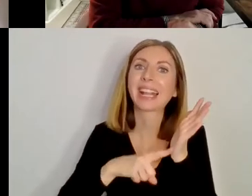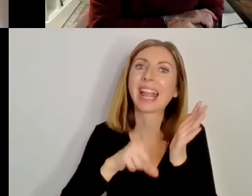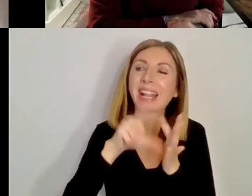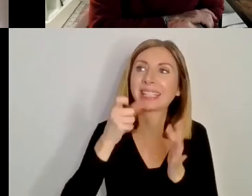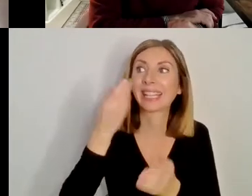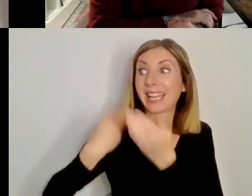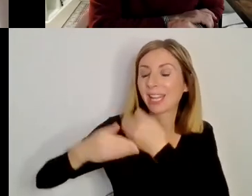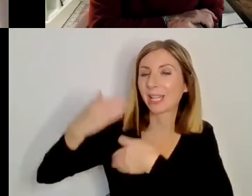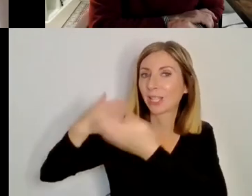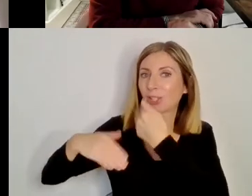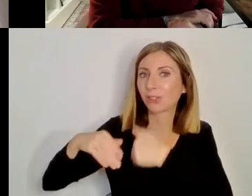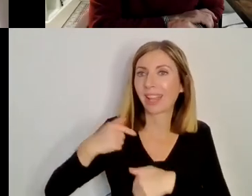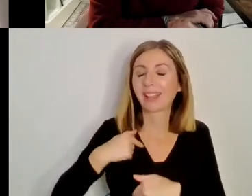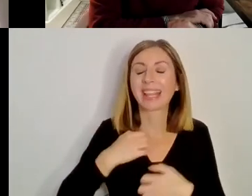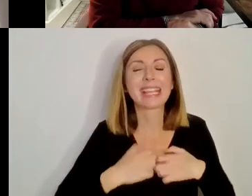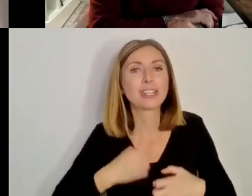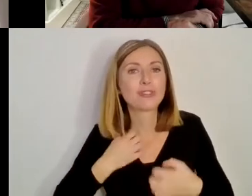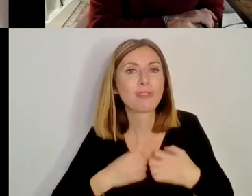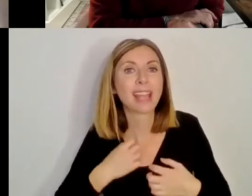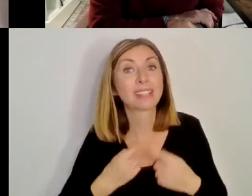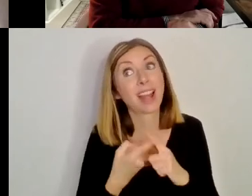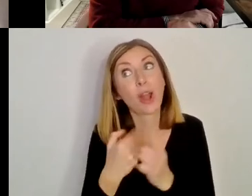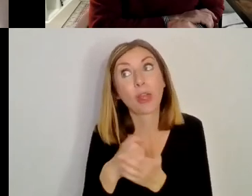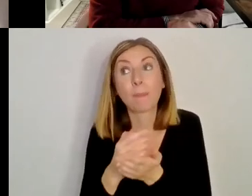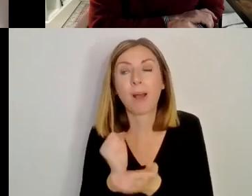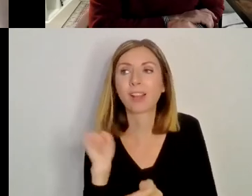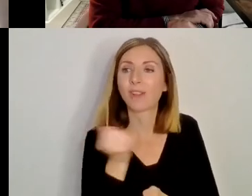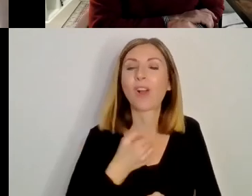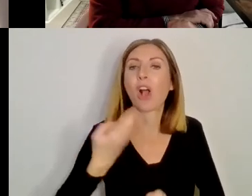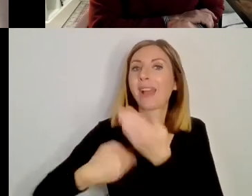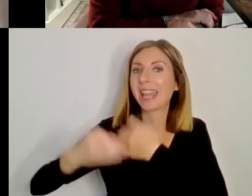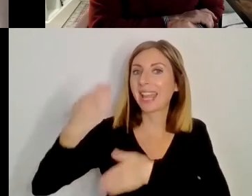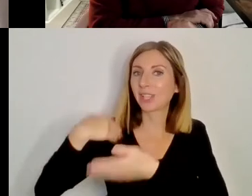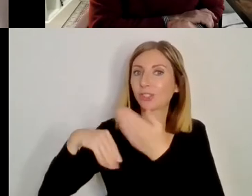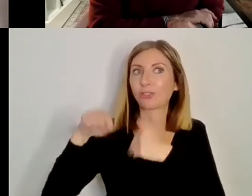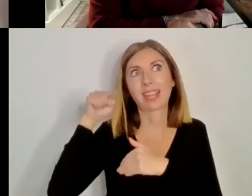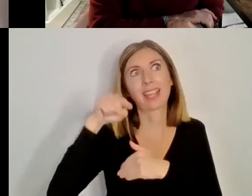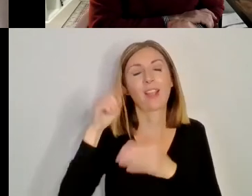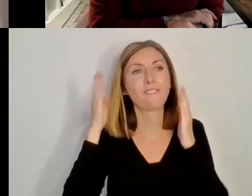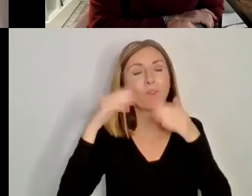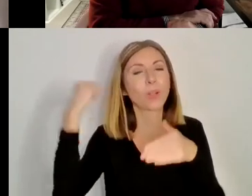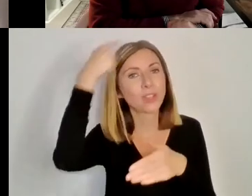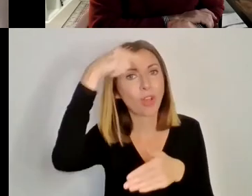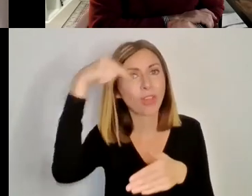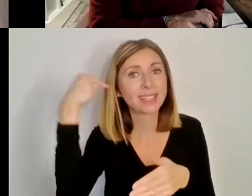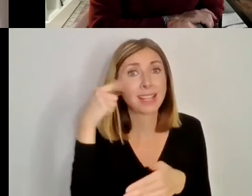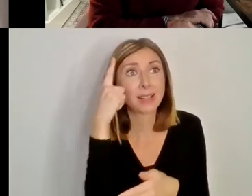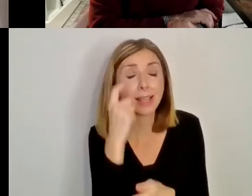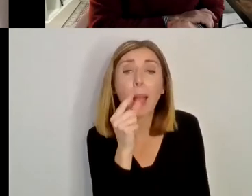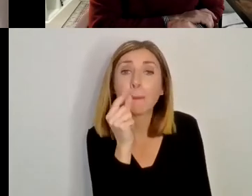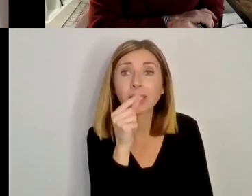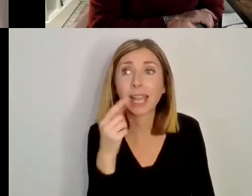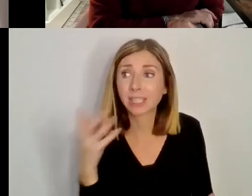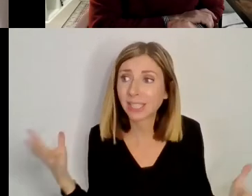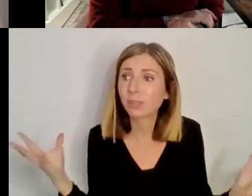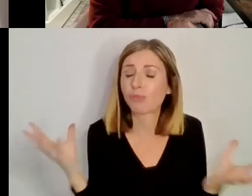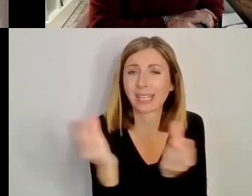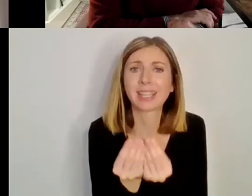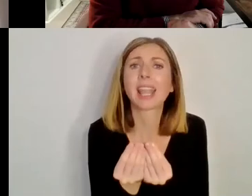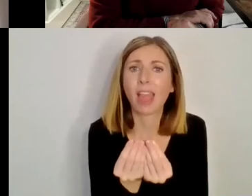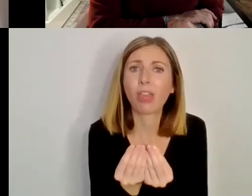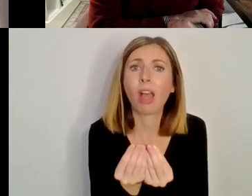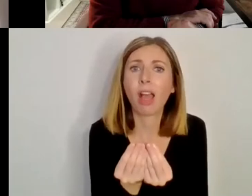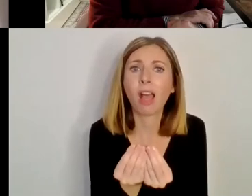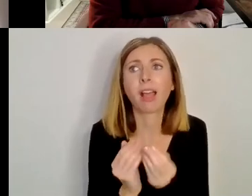another aspect of it with the saints, really fascinate me and can bring people more together and increase understanding